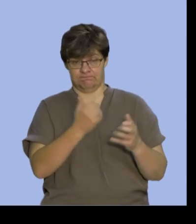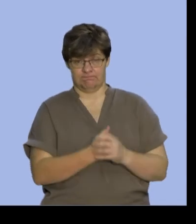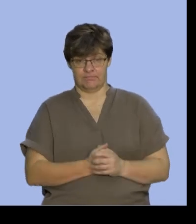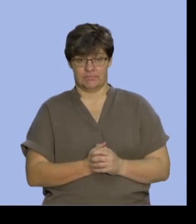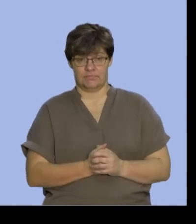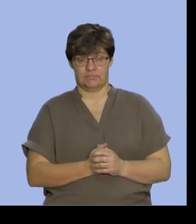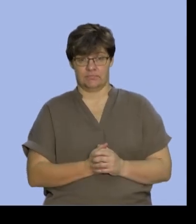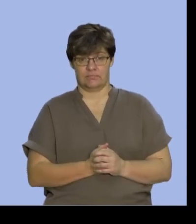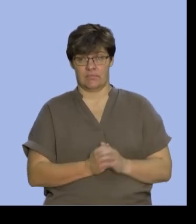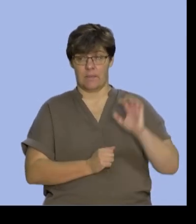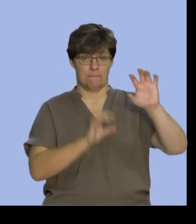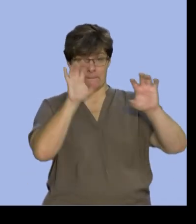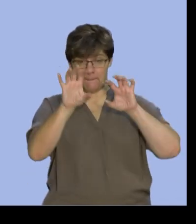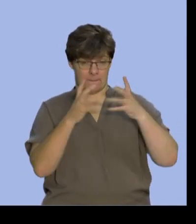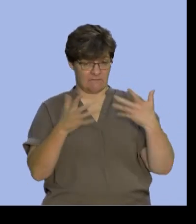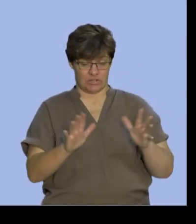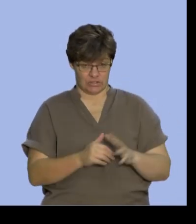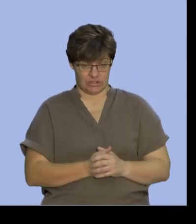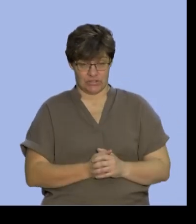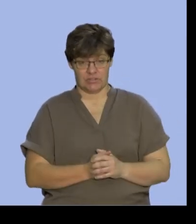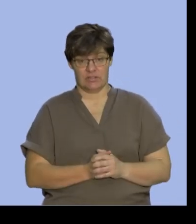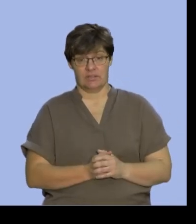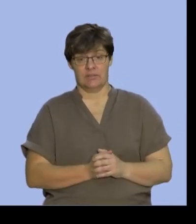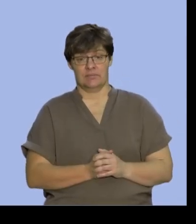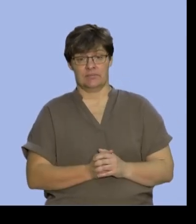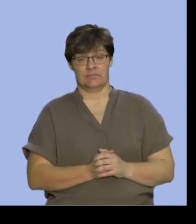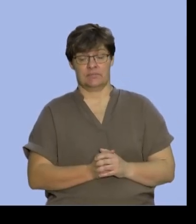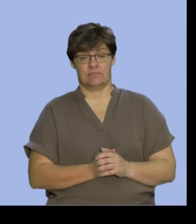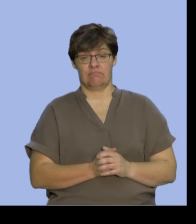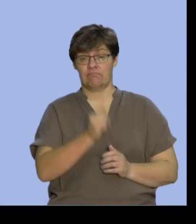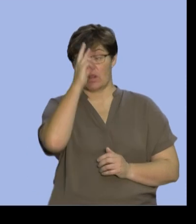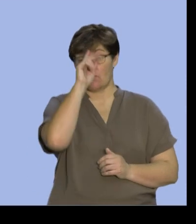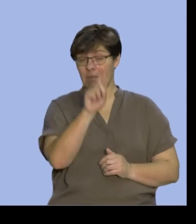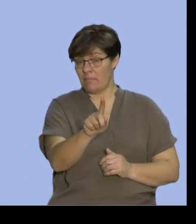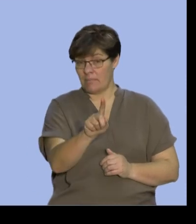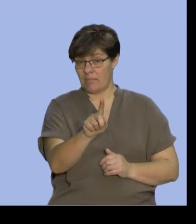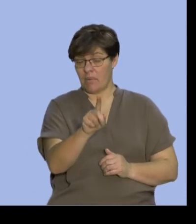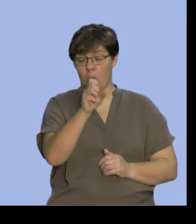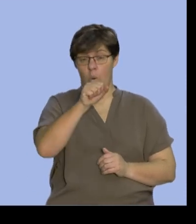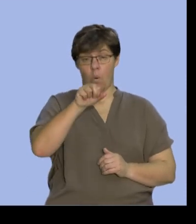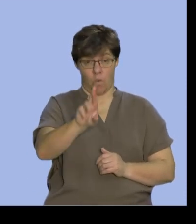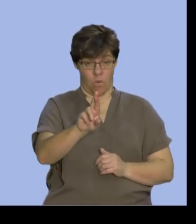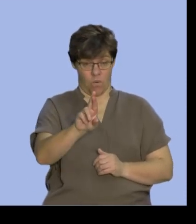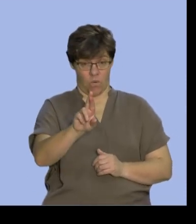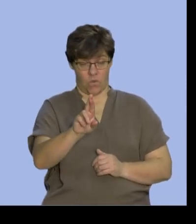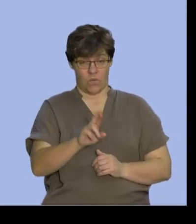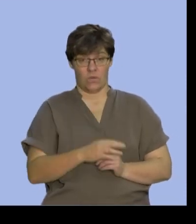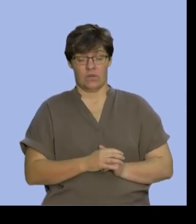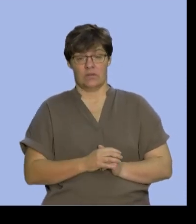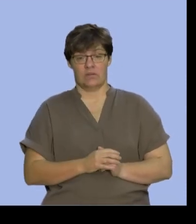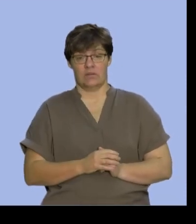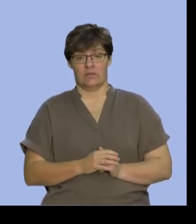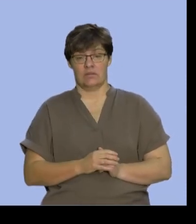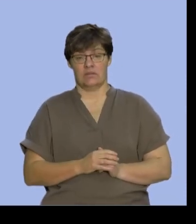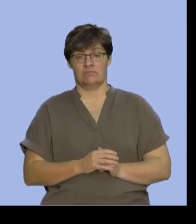figures on the board already and remember here we're looking at the all rule we recognize that